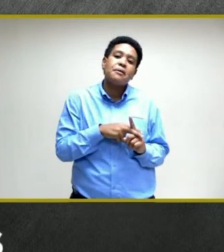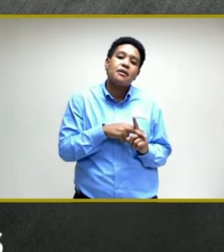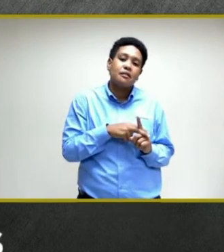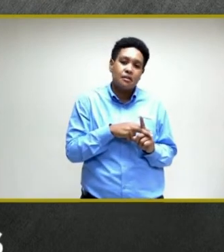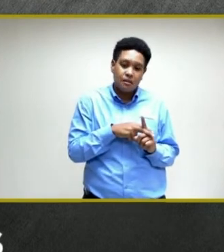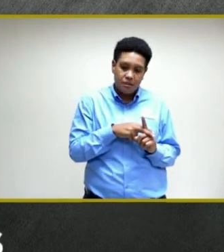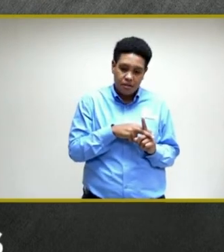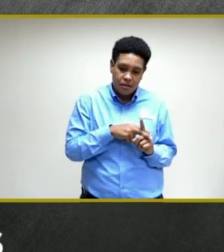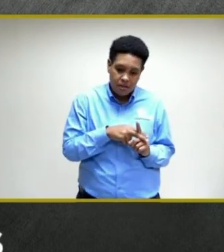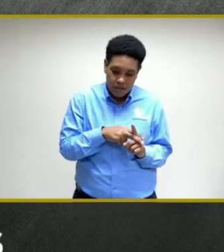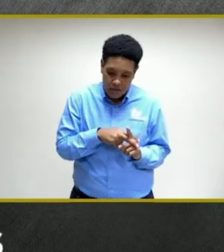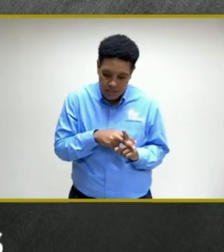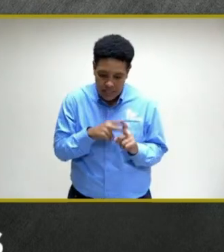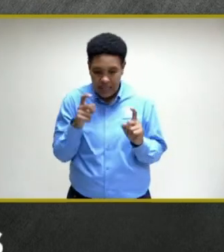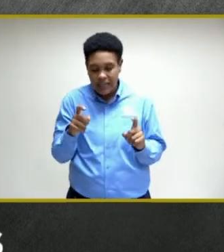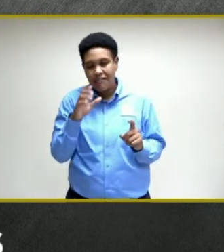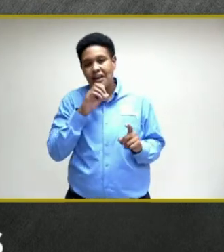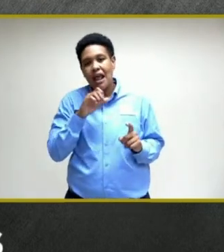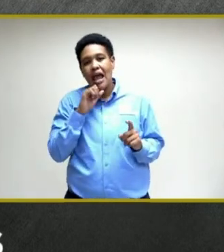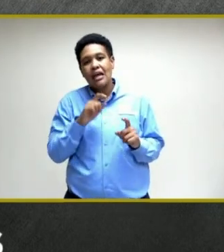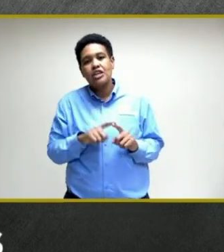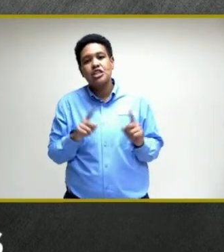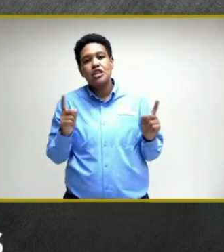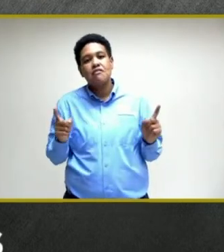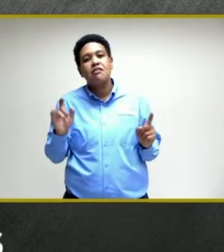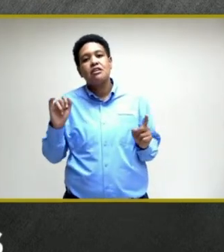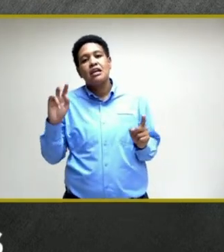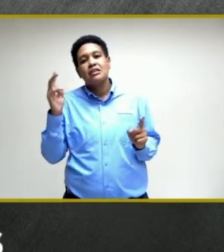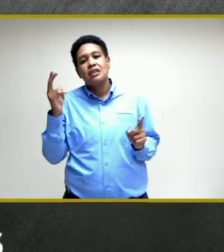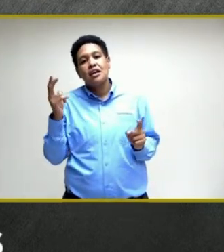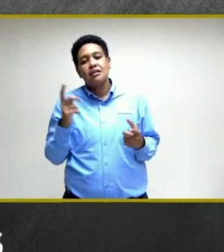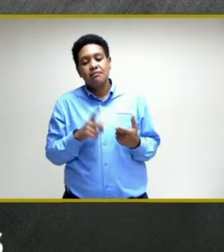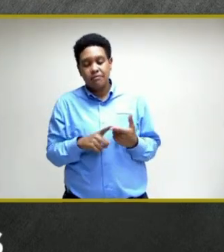given the age difference? That's two.